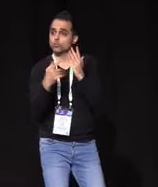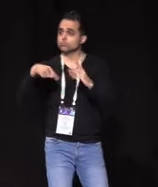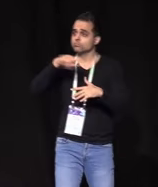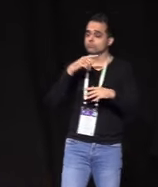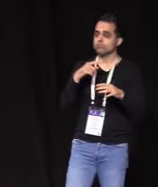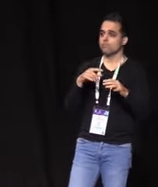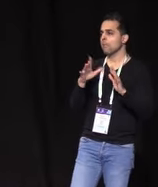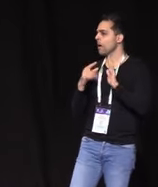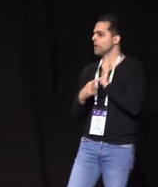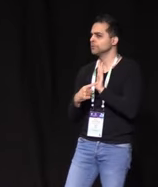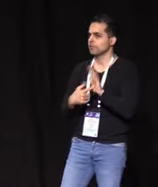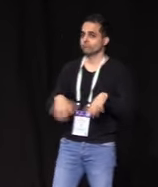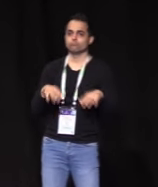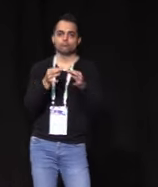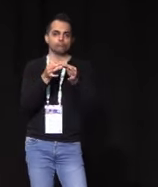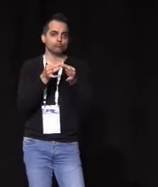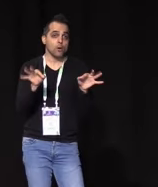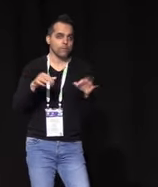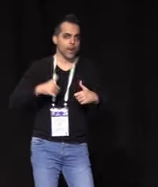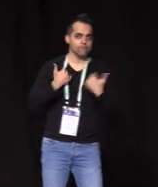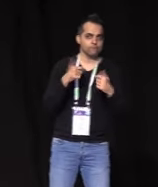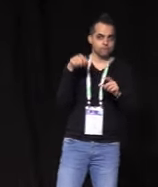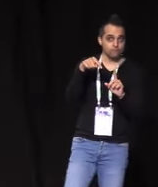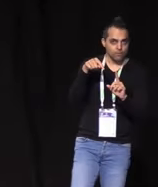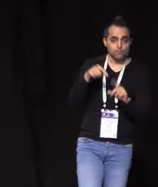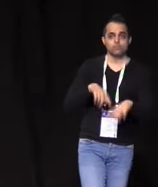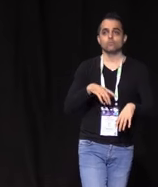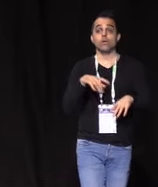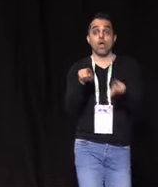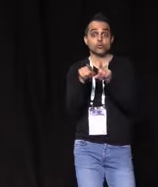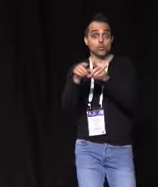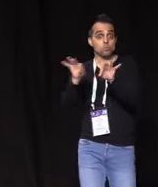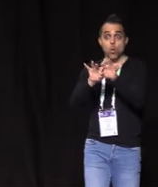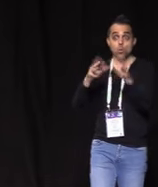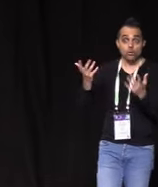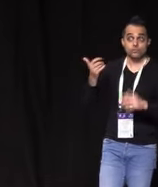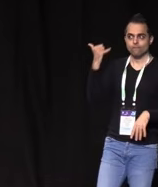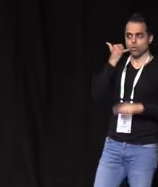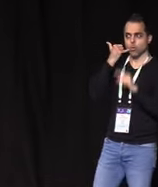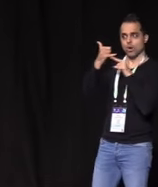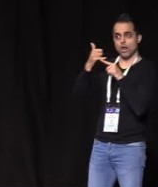There's also a lot of technology able to be used for communication, like real-time transcription services.